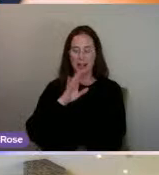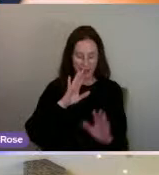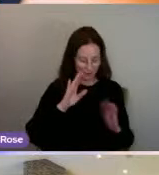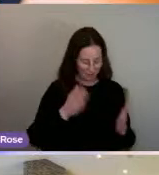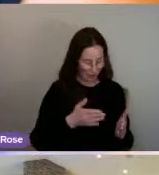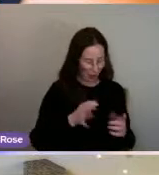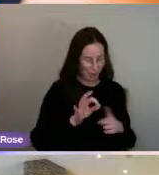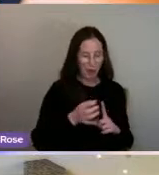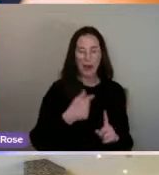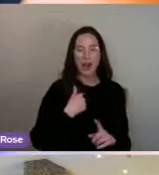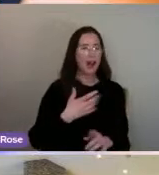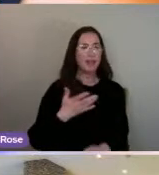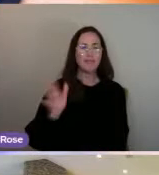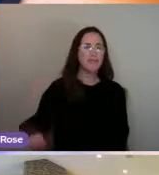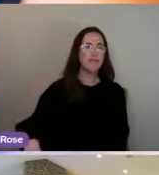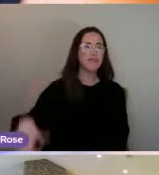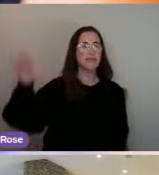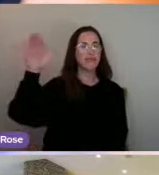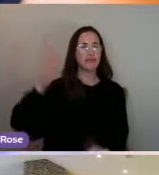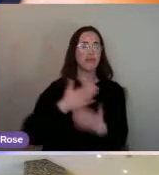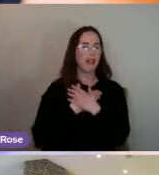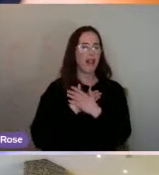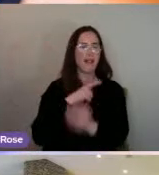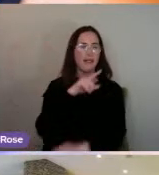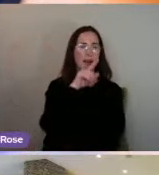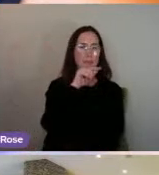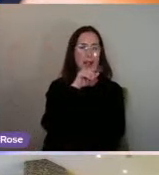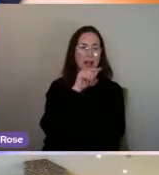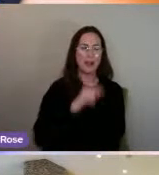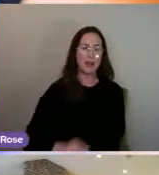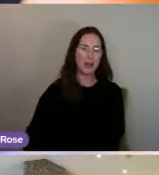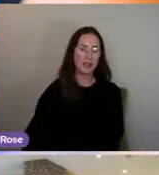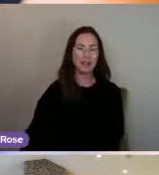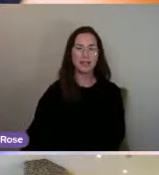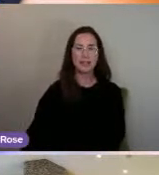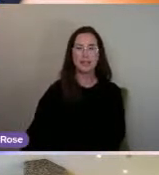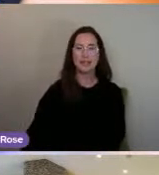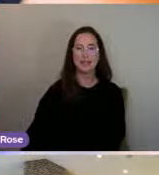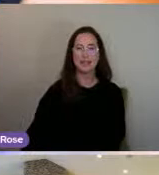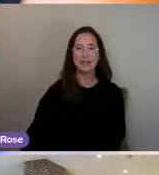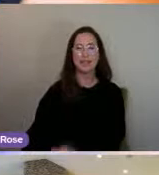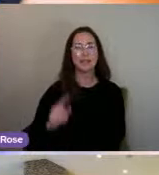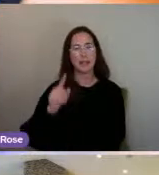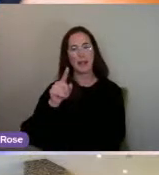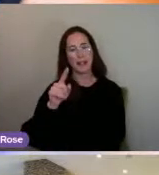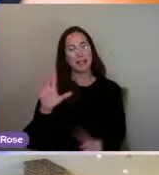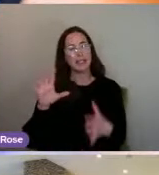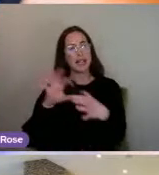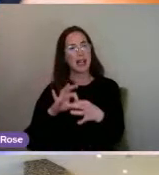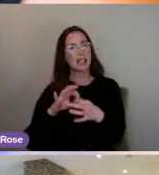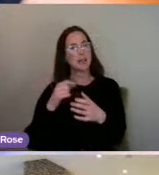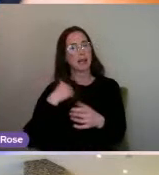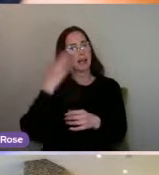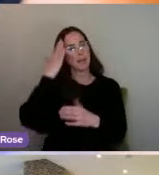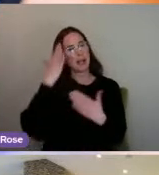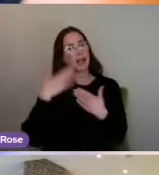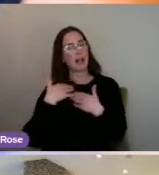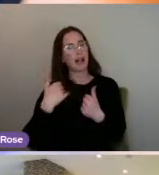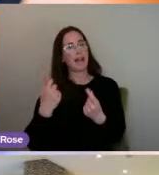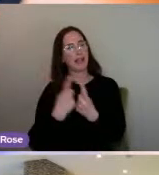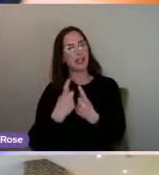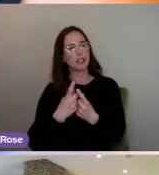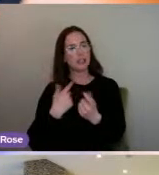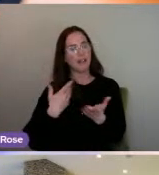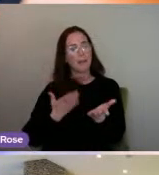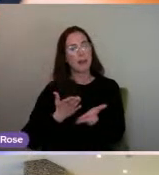liked birds when I was growing up. But this is an connection with my, you know, mental health issues that I've been through. And I can always